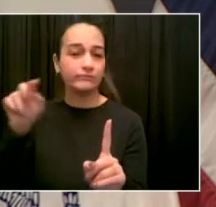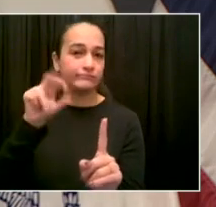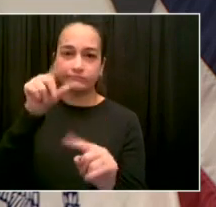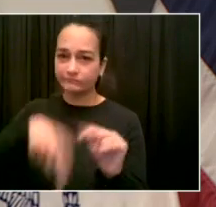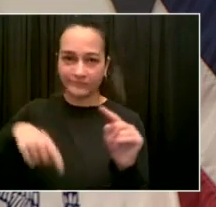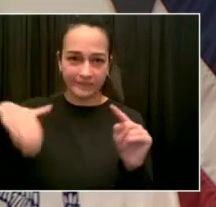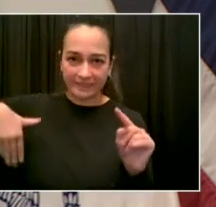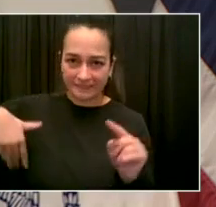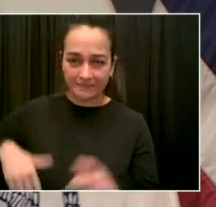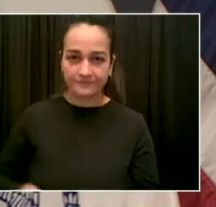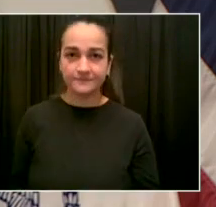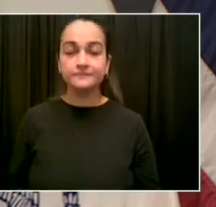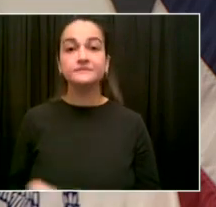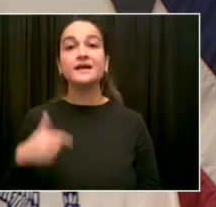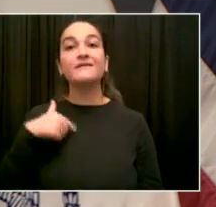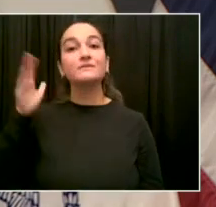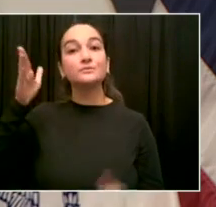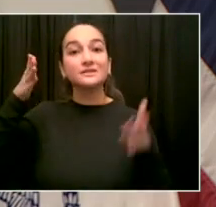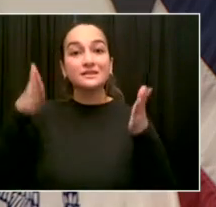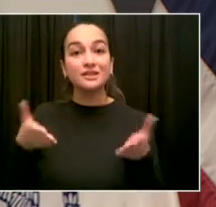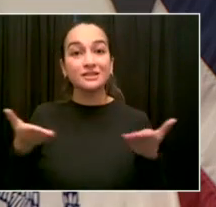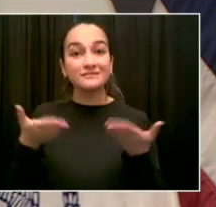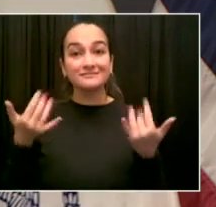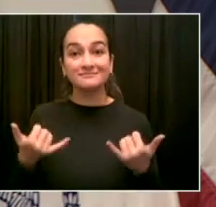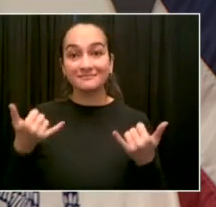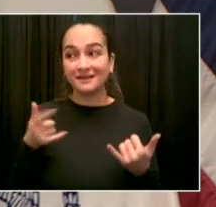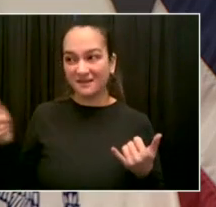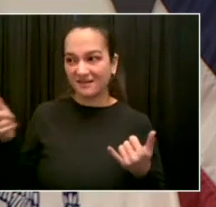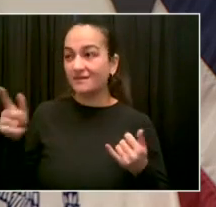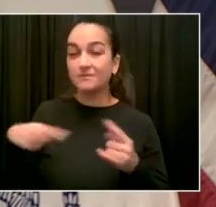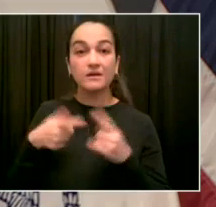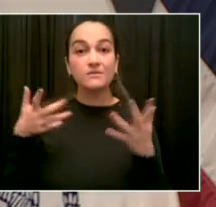But I also want to always say public health and public safety go together.